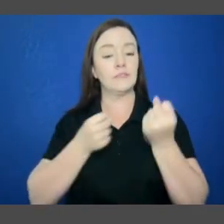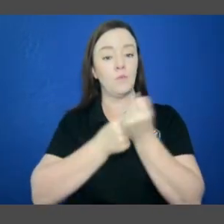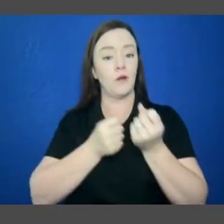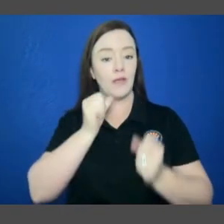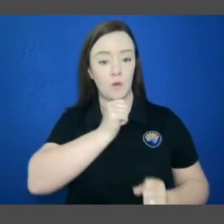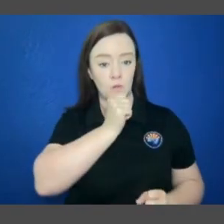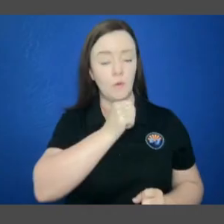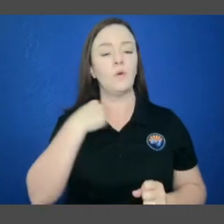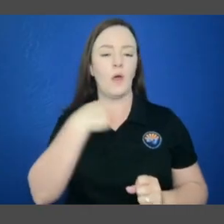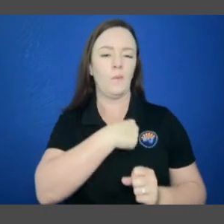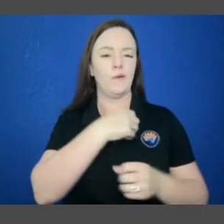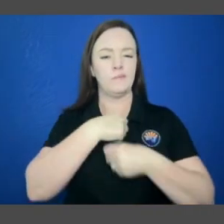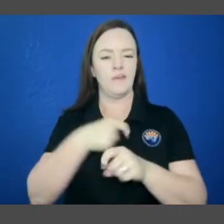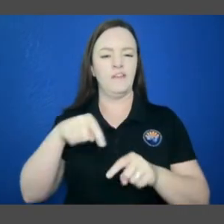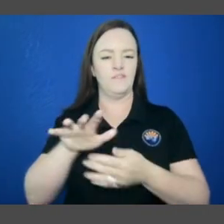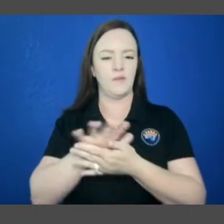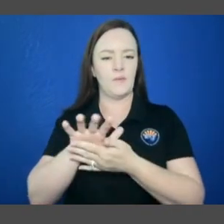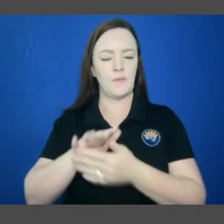serving Arizona.